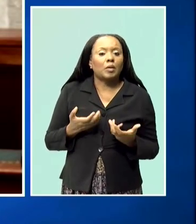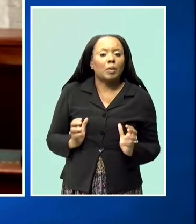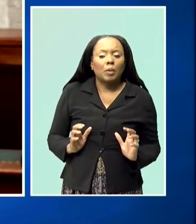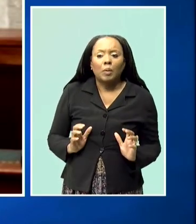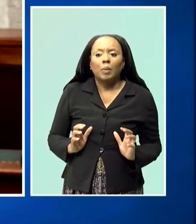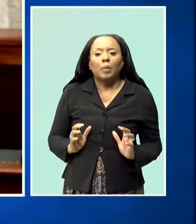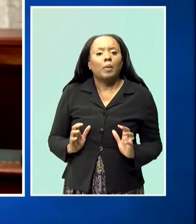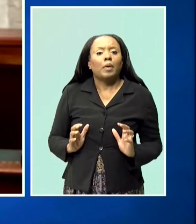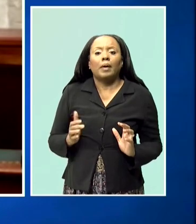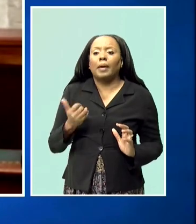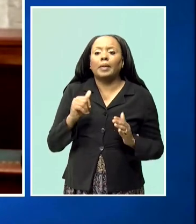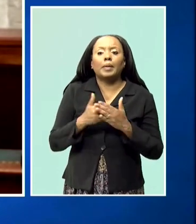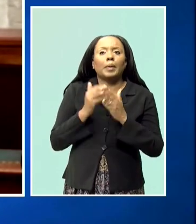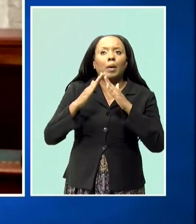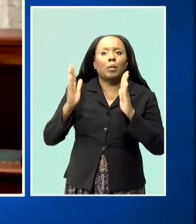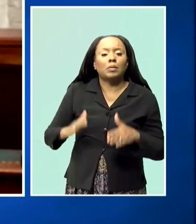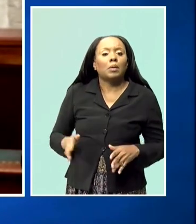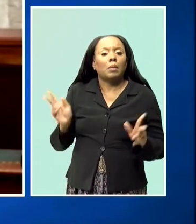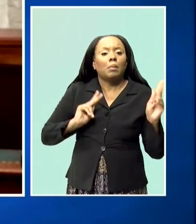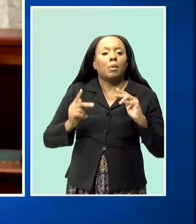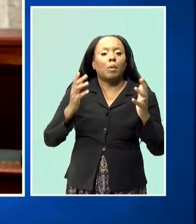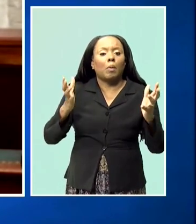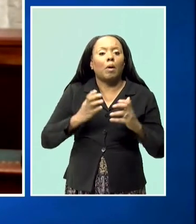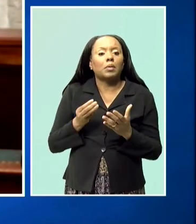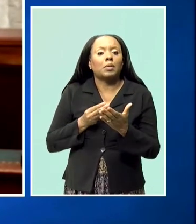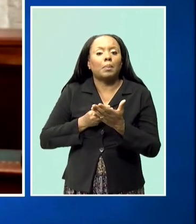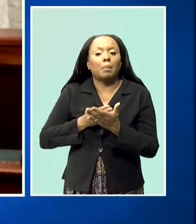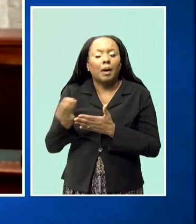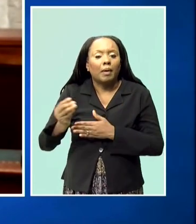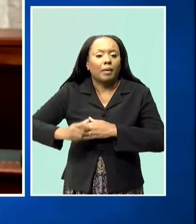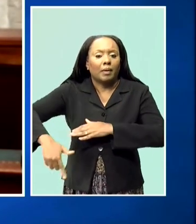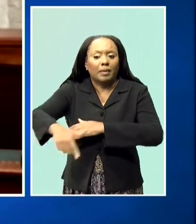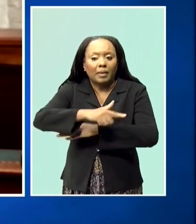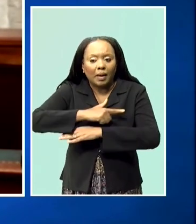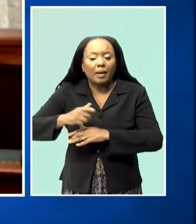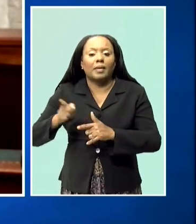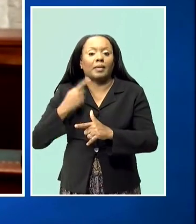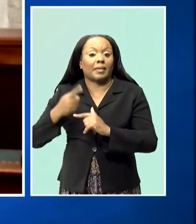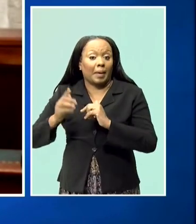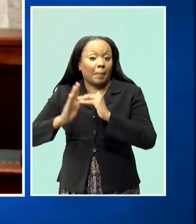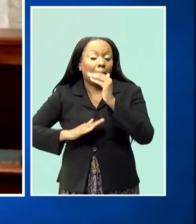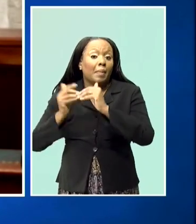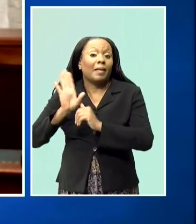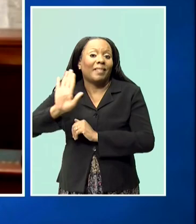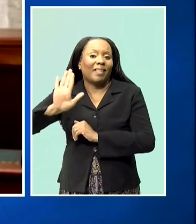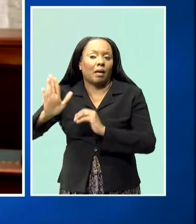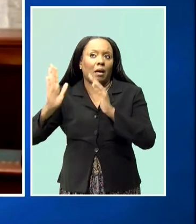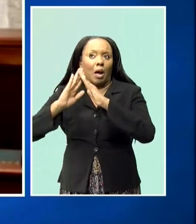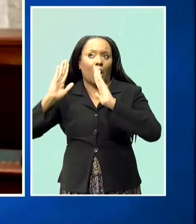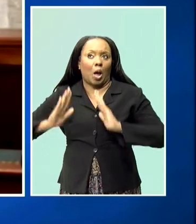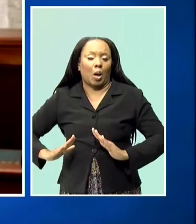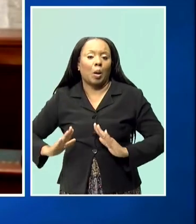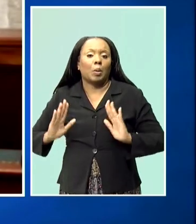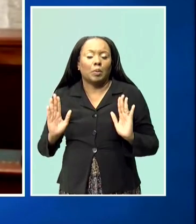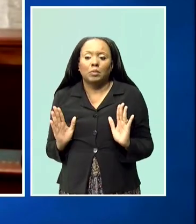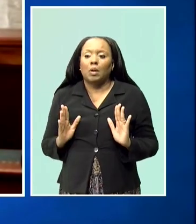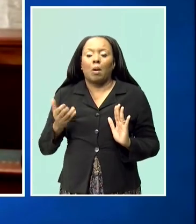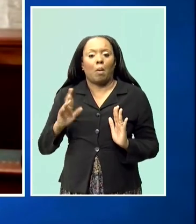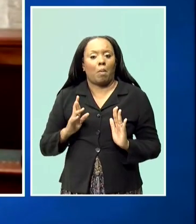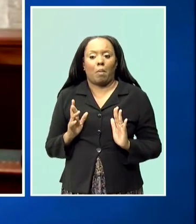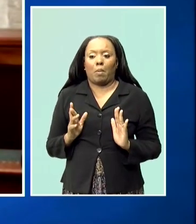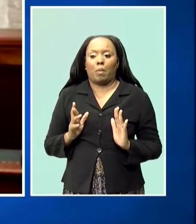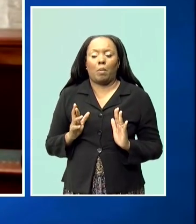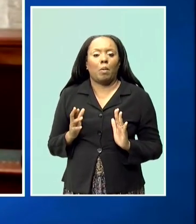would prefer to buy the spot, have the houses built and to be able to do whatever animal husbandry,